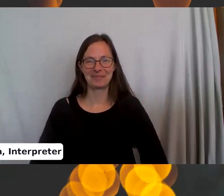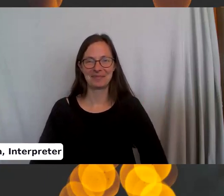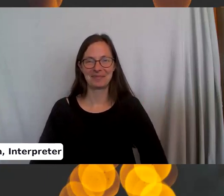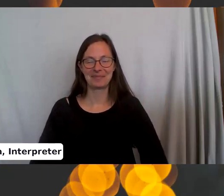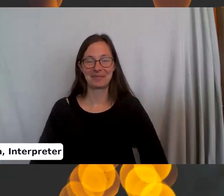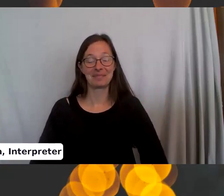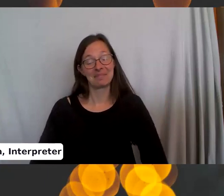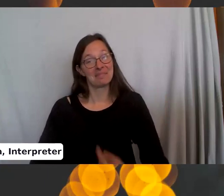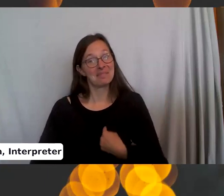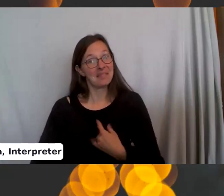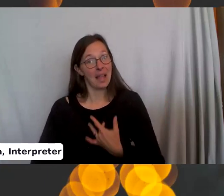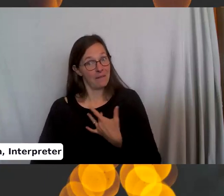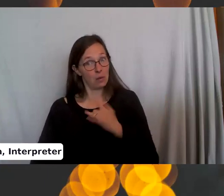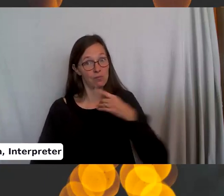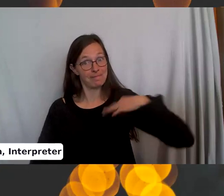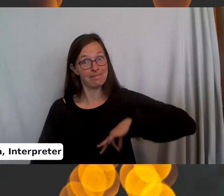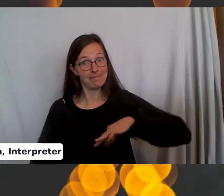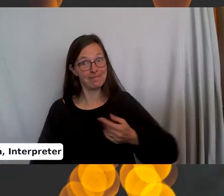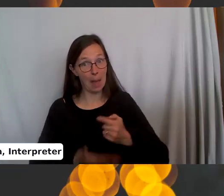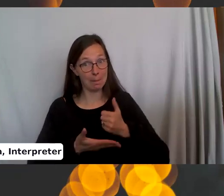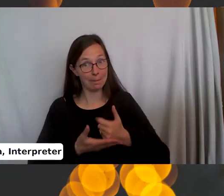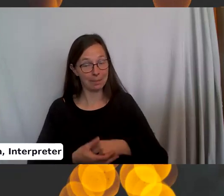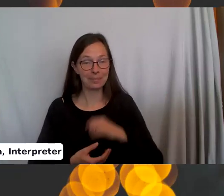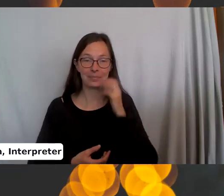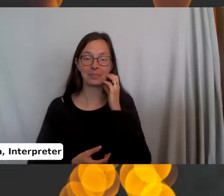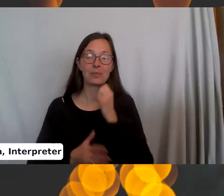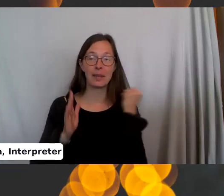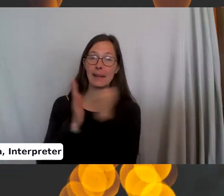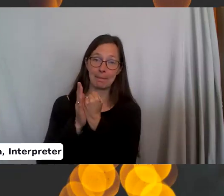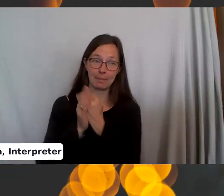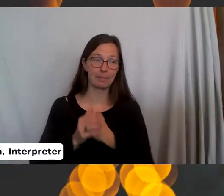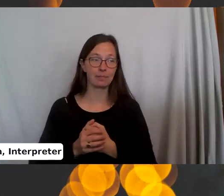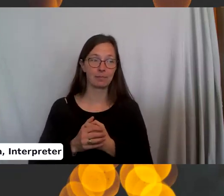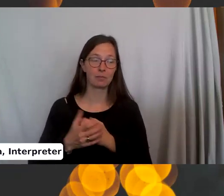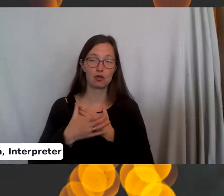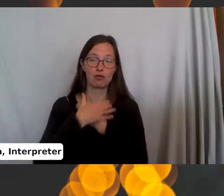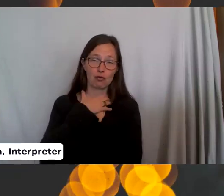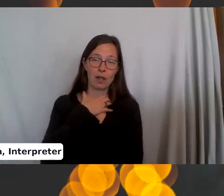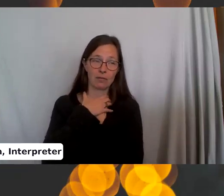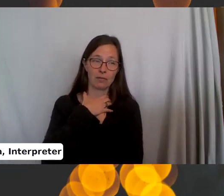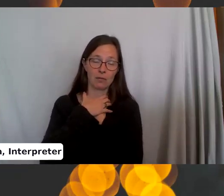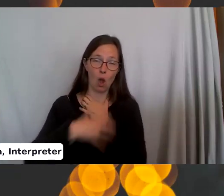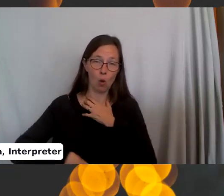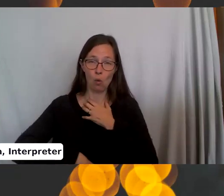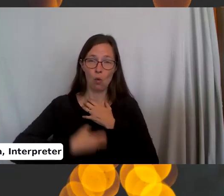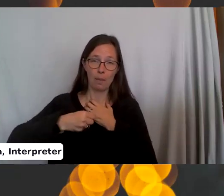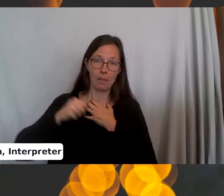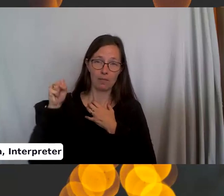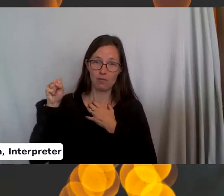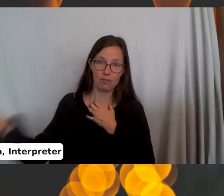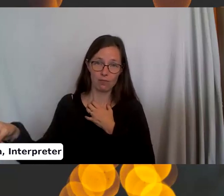I find it helpful. Okay. We're stabbing. We're strangling. We're ripping out guts and we're throwing it off cliffs.